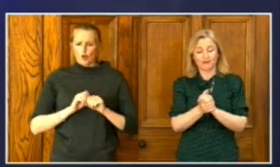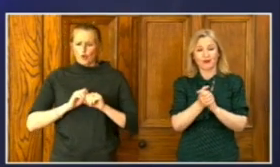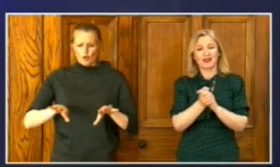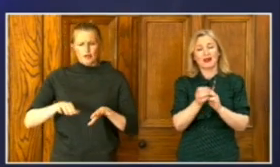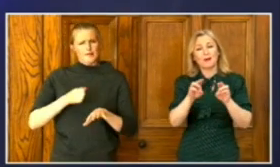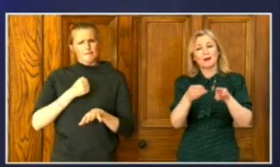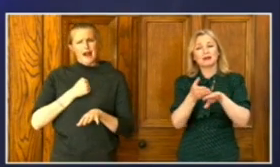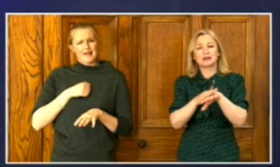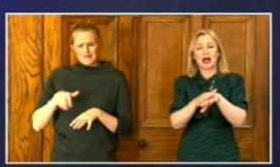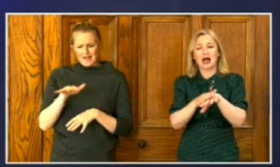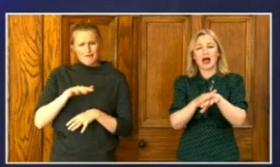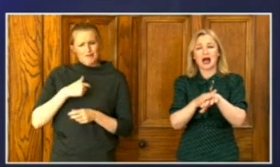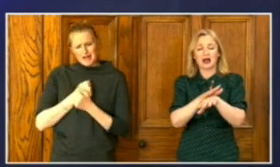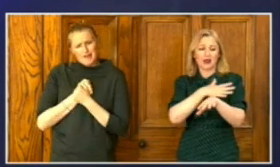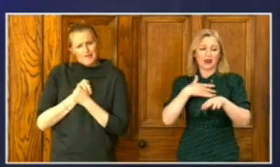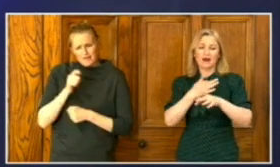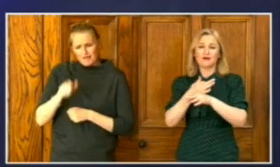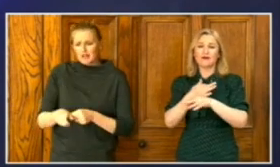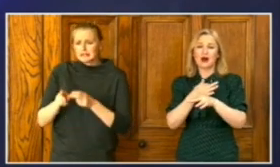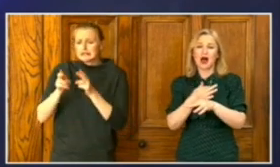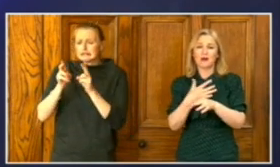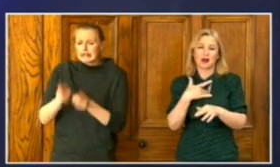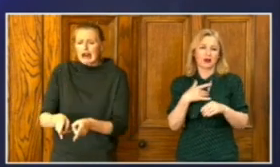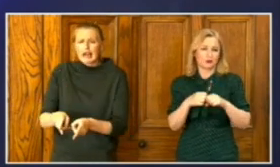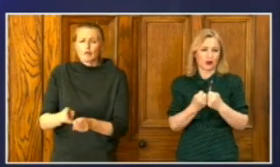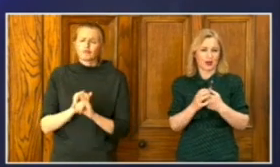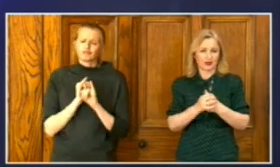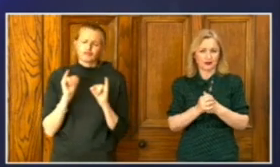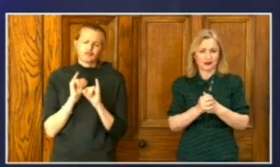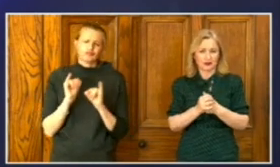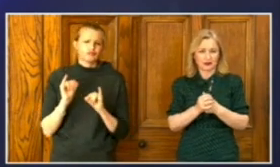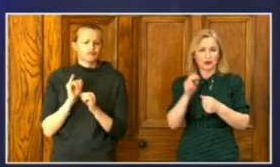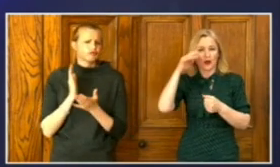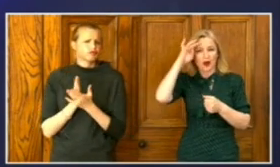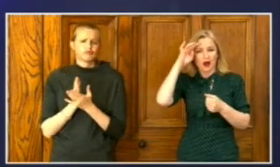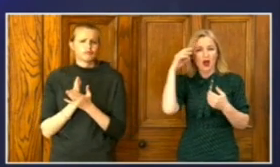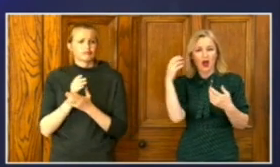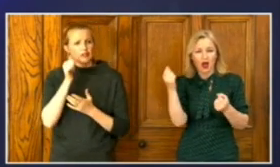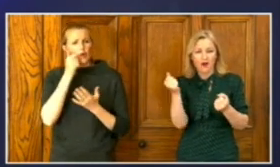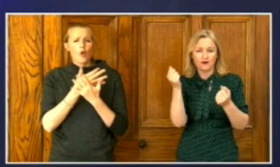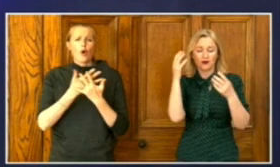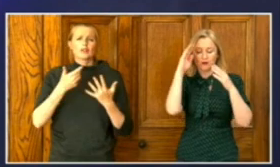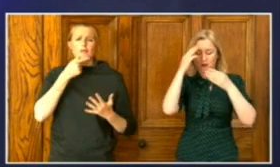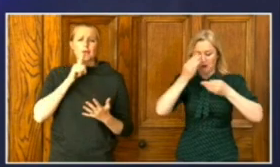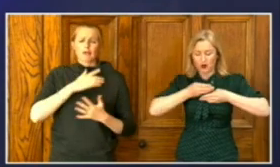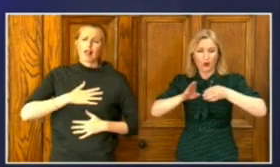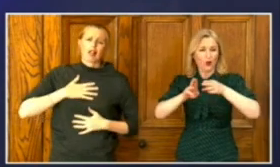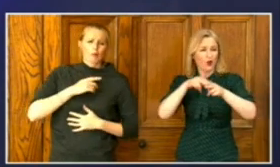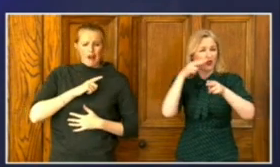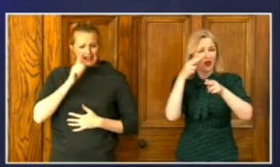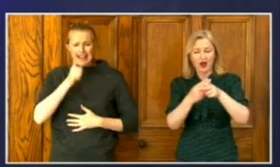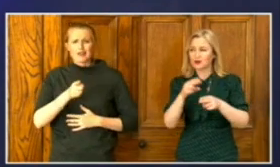moment in anyone's life and whilst homes all across Northern Ireland are having to grieve without a wake or a public funeral,